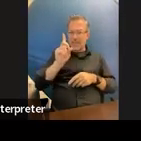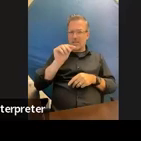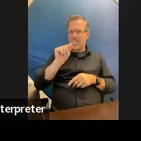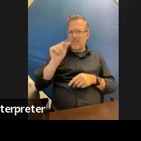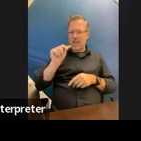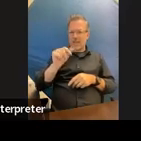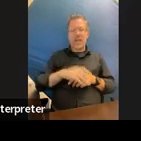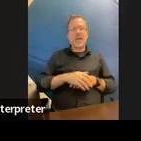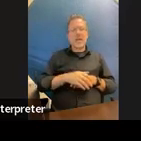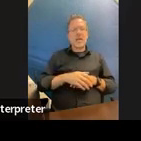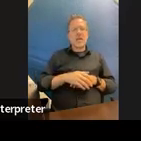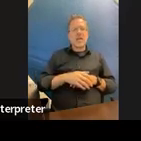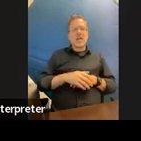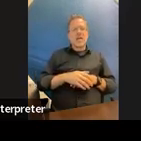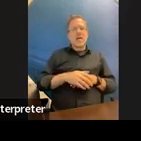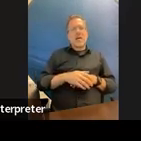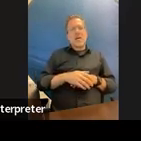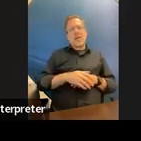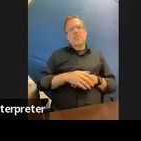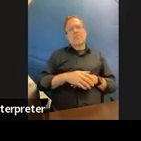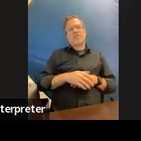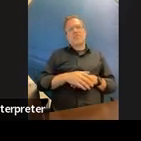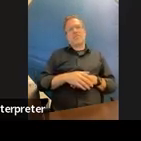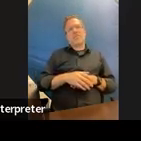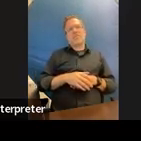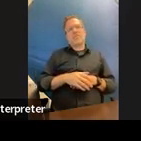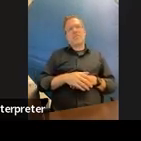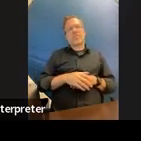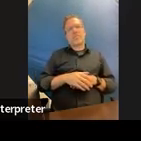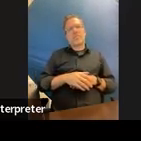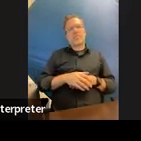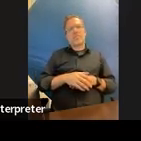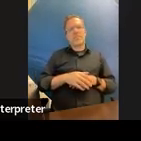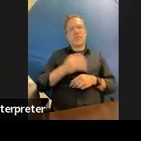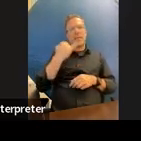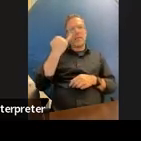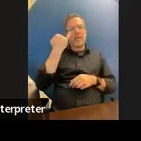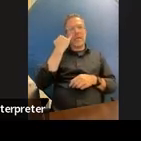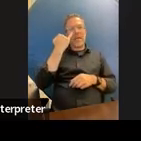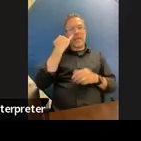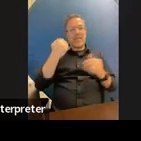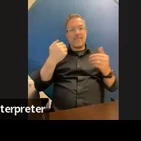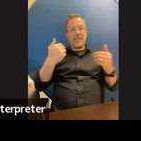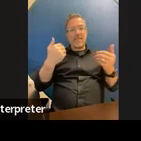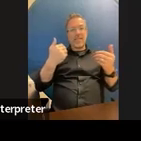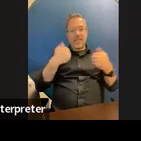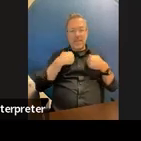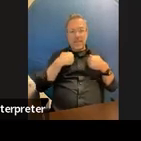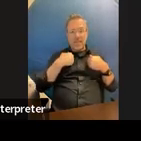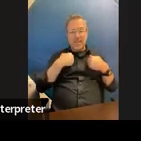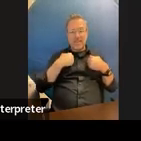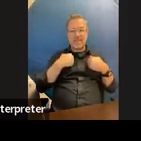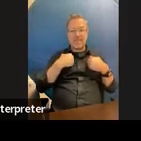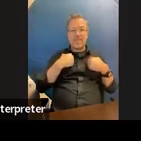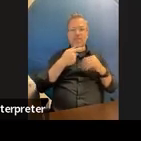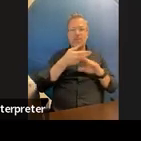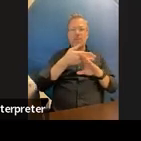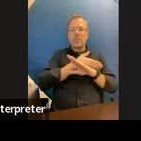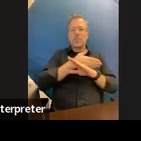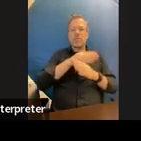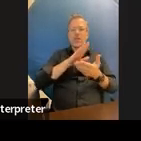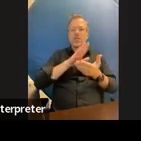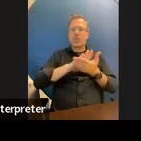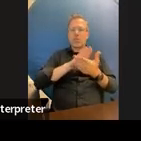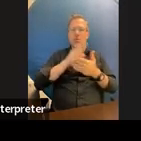it but um if they have data from any kind of preschool experience or